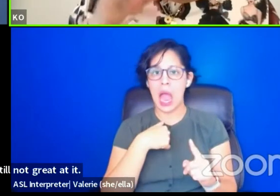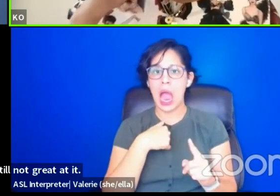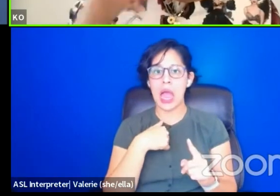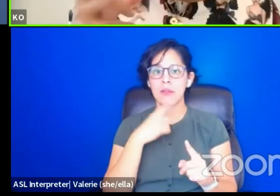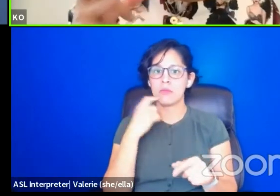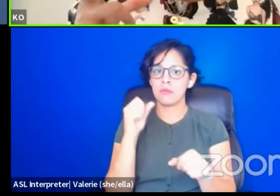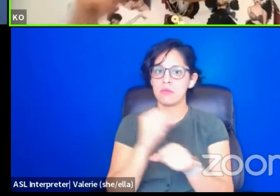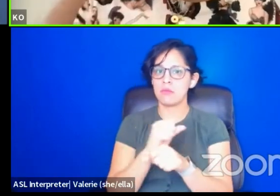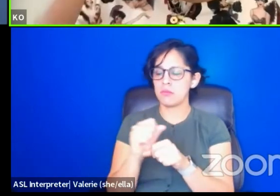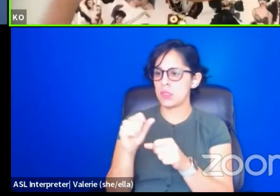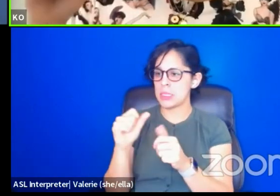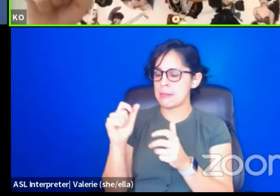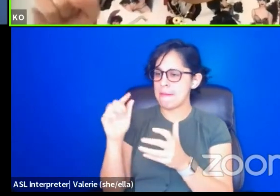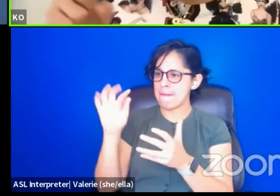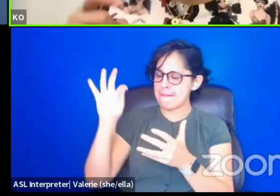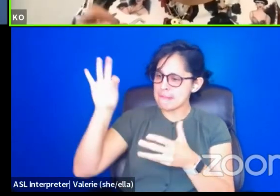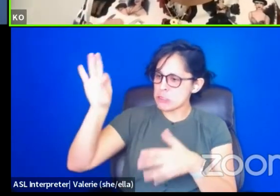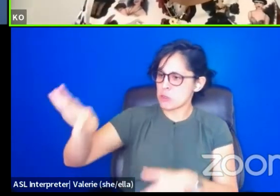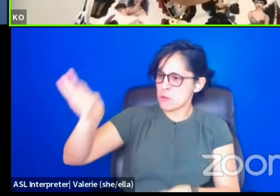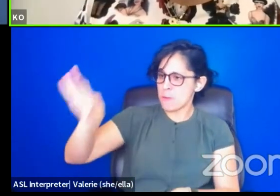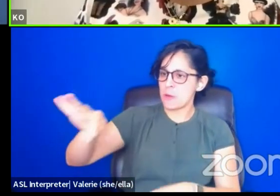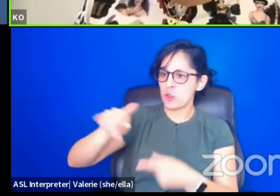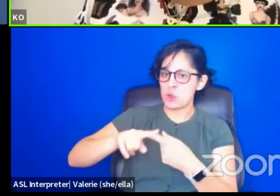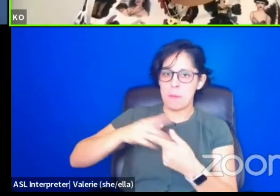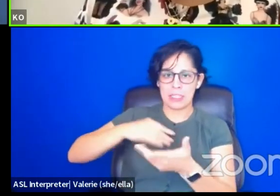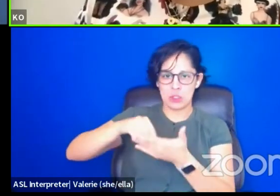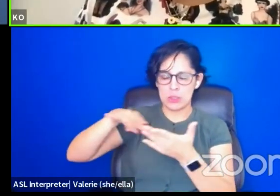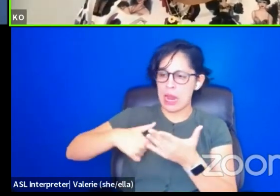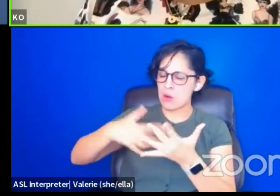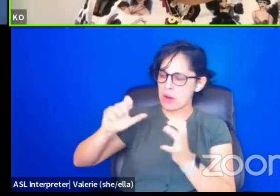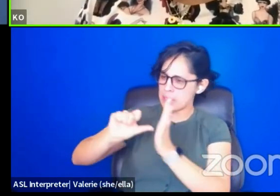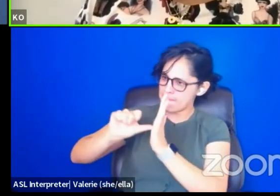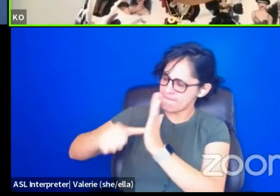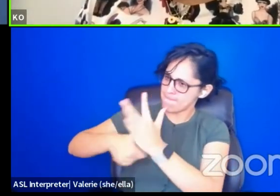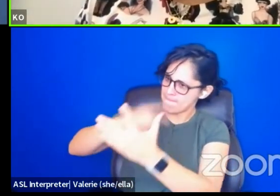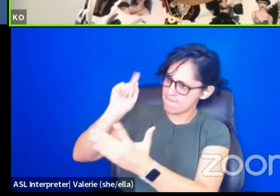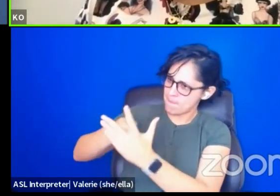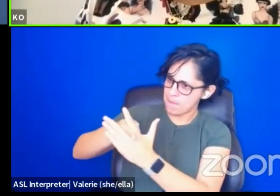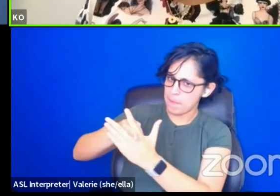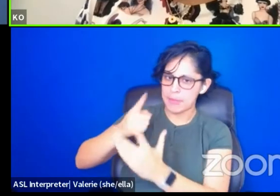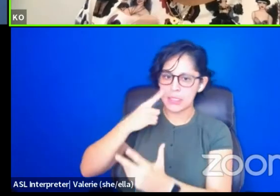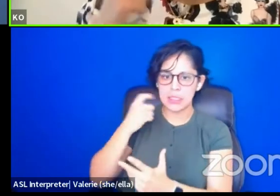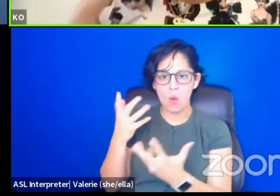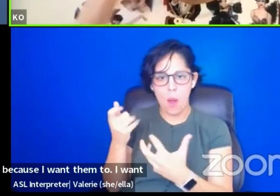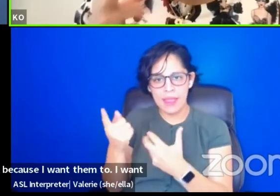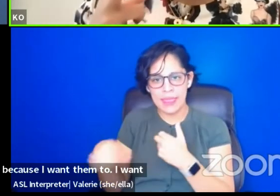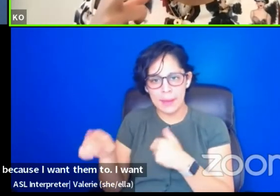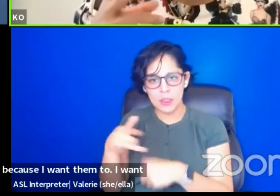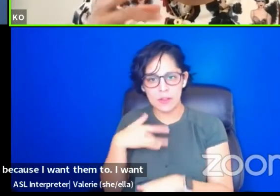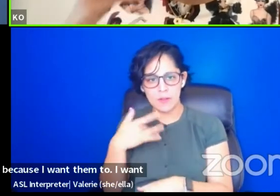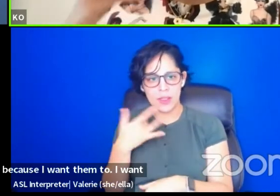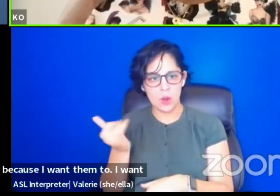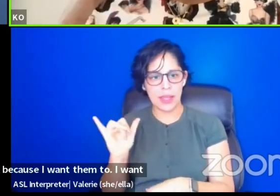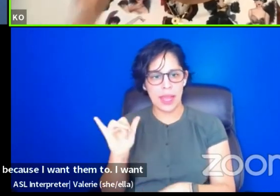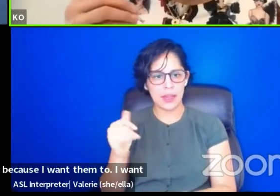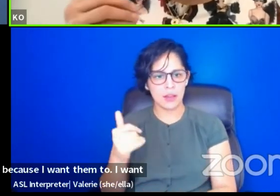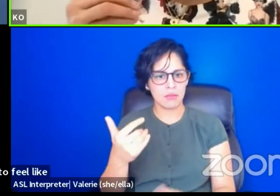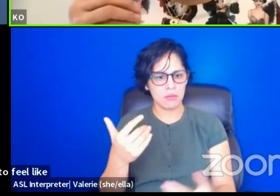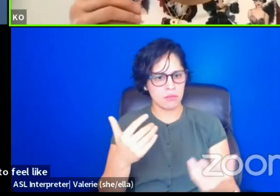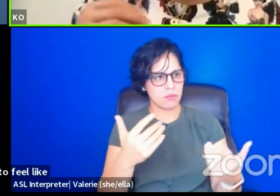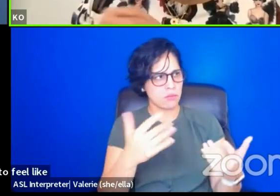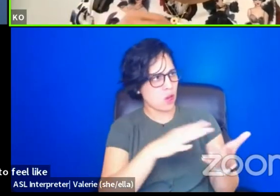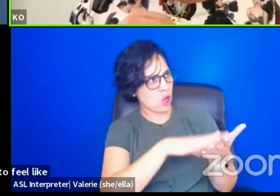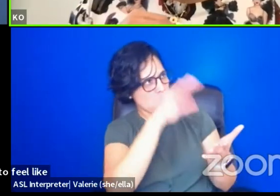students because I want them to, I want them to feel like being empowered and, and